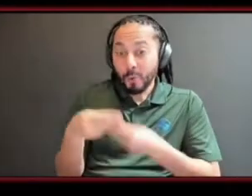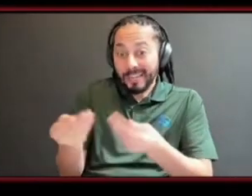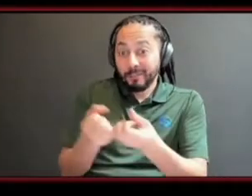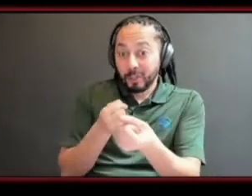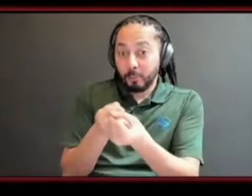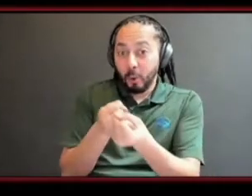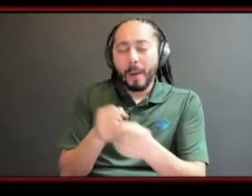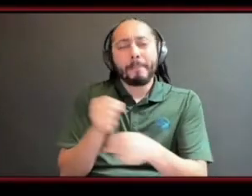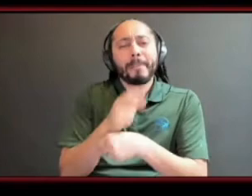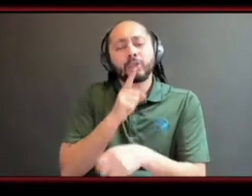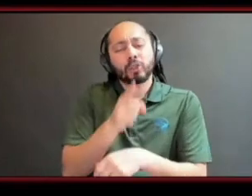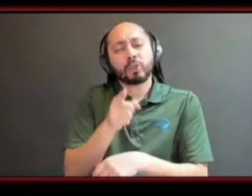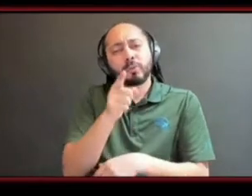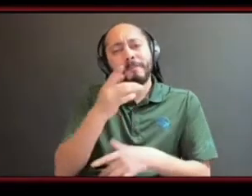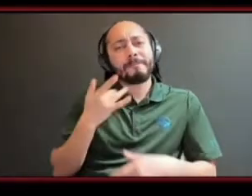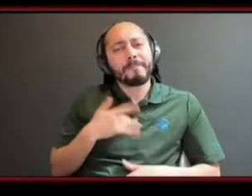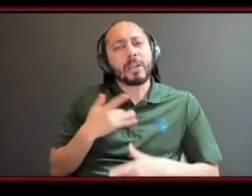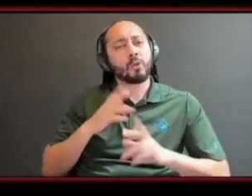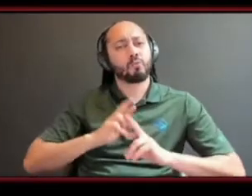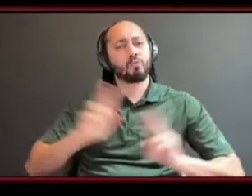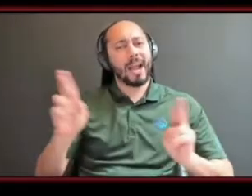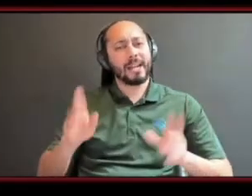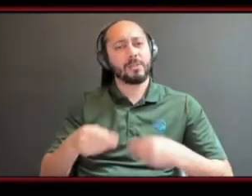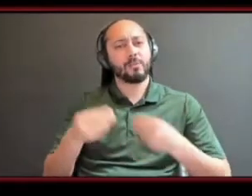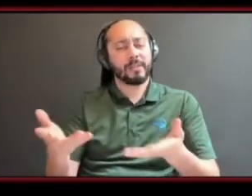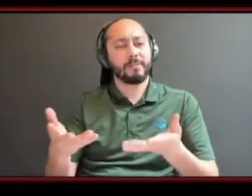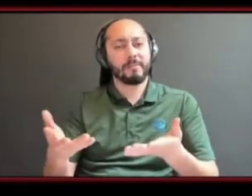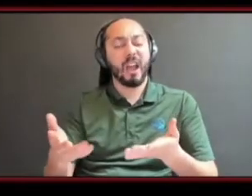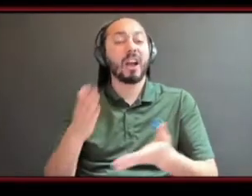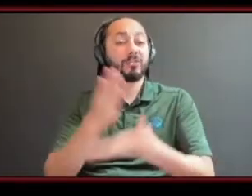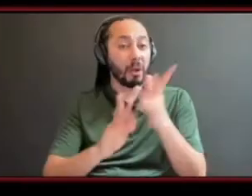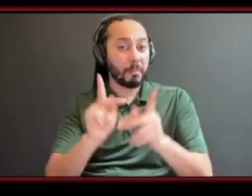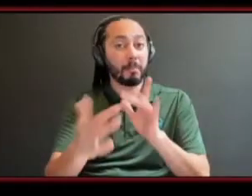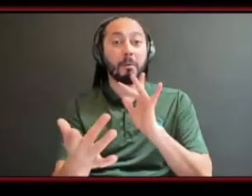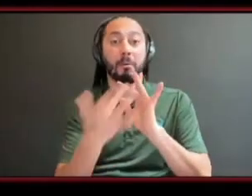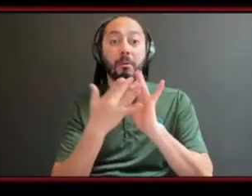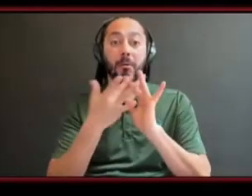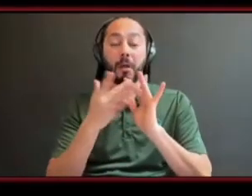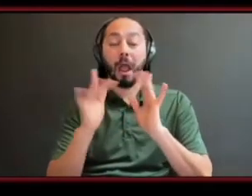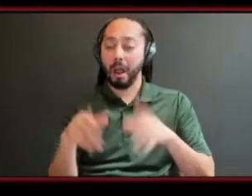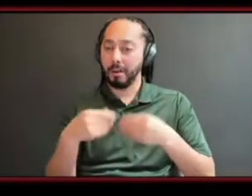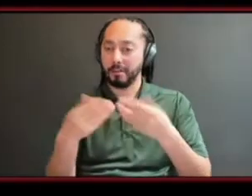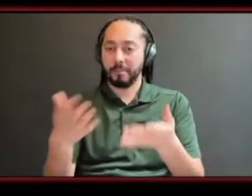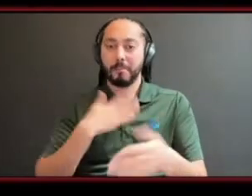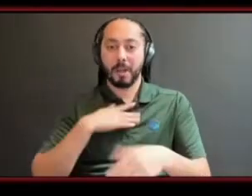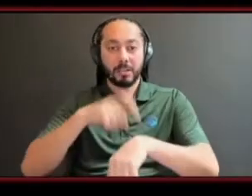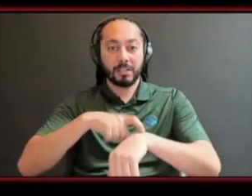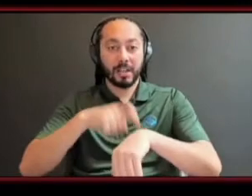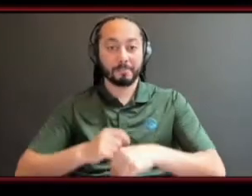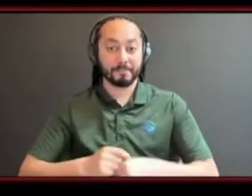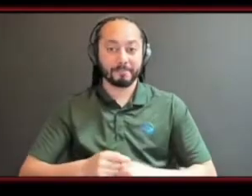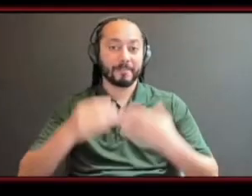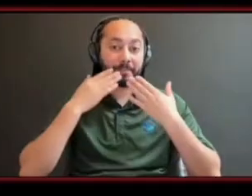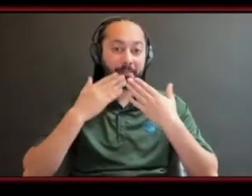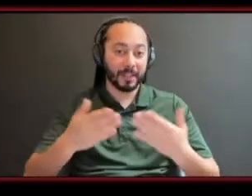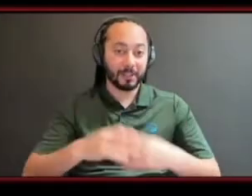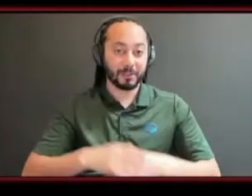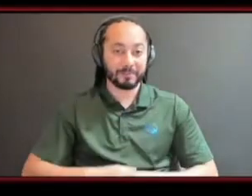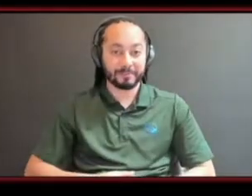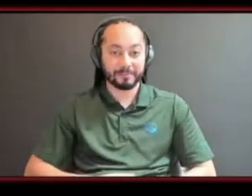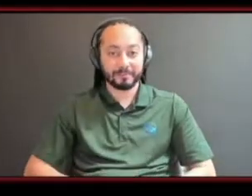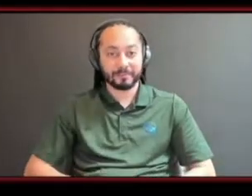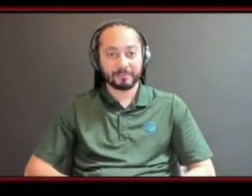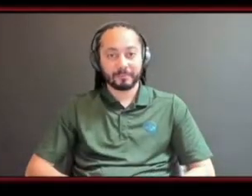some people have reached out and i've been able to give back my time thanks perfect perfect and and you actually